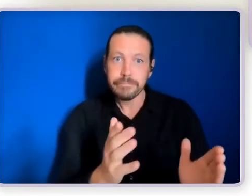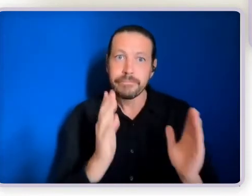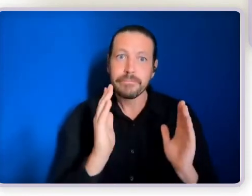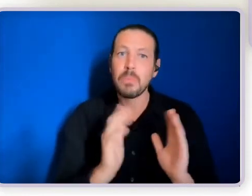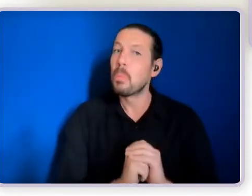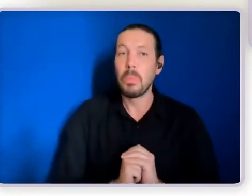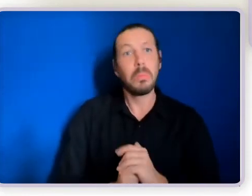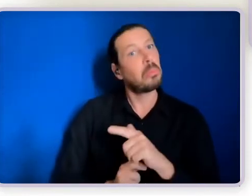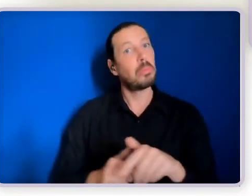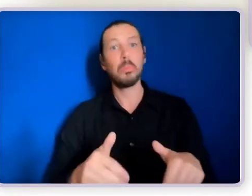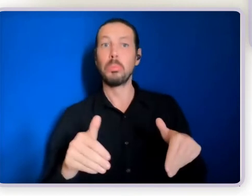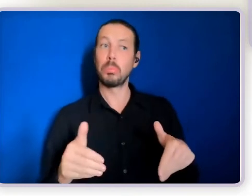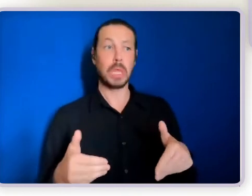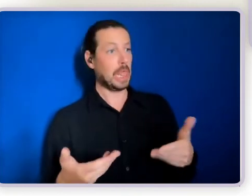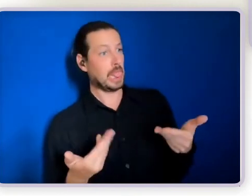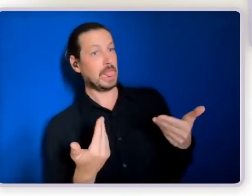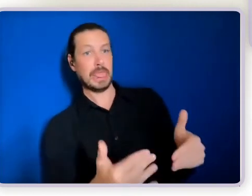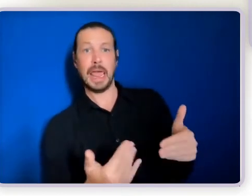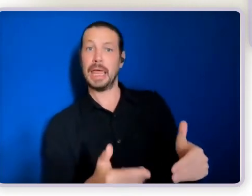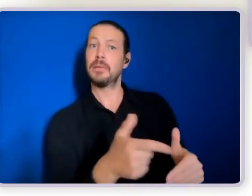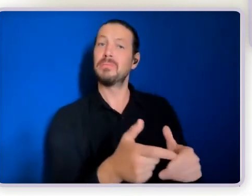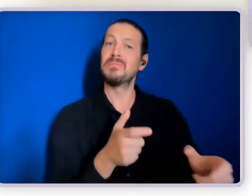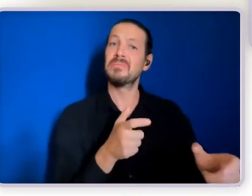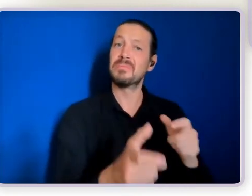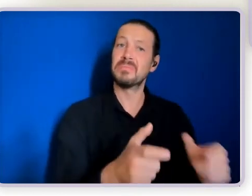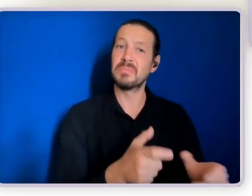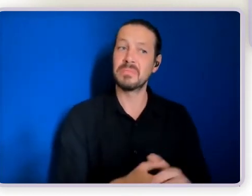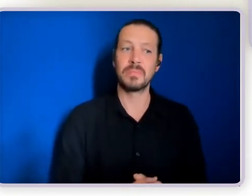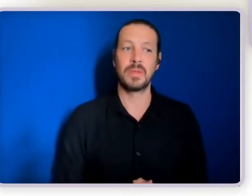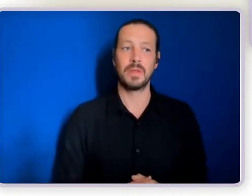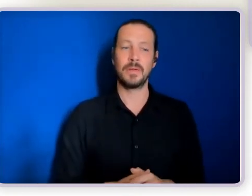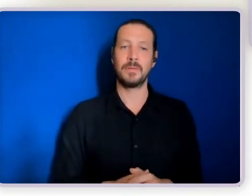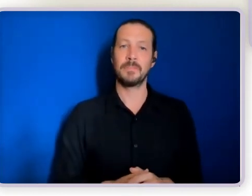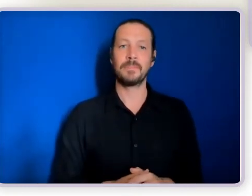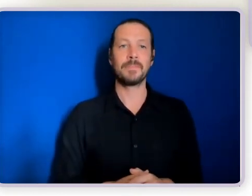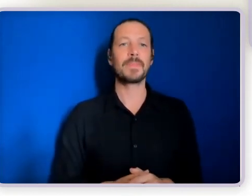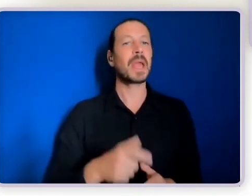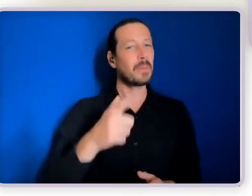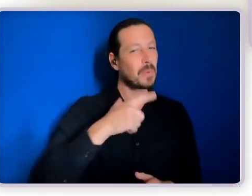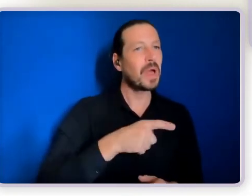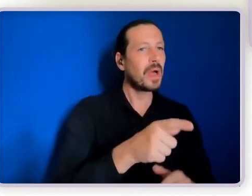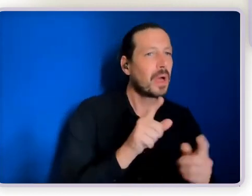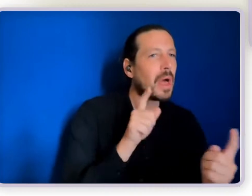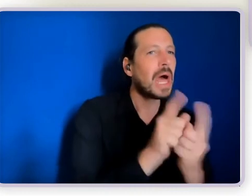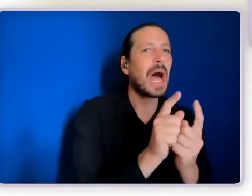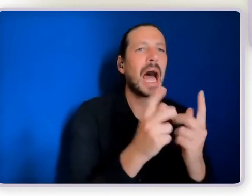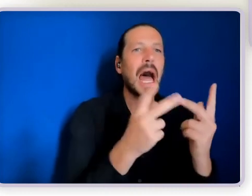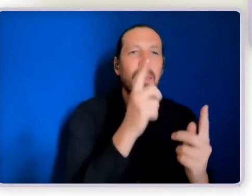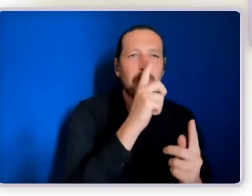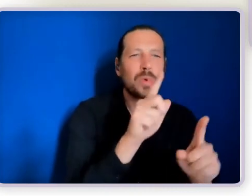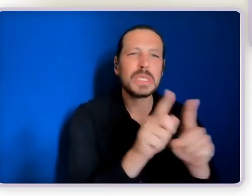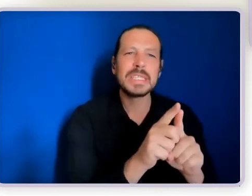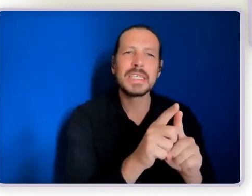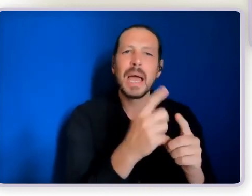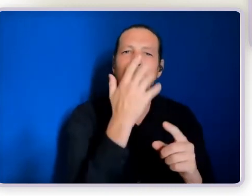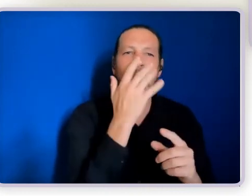and you know helping him make decisions but that came through relationship that he had with other young men his age and he's